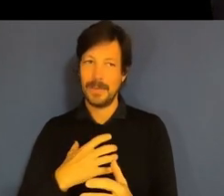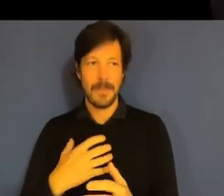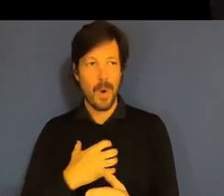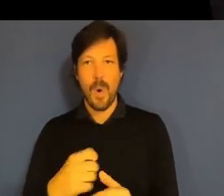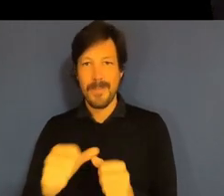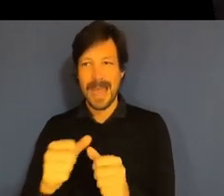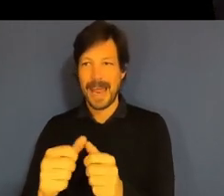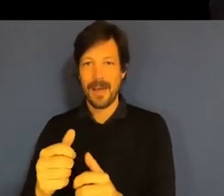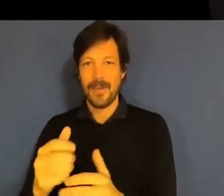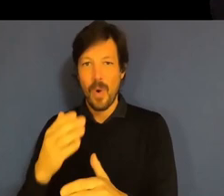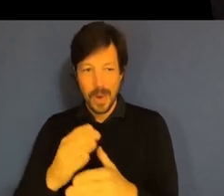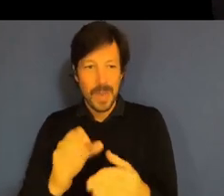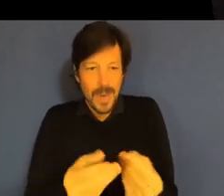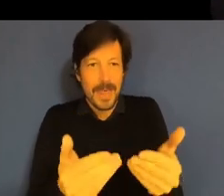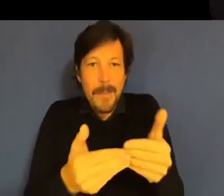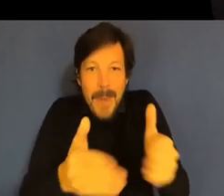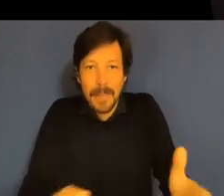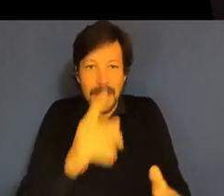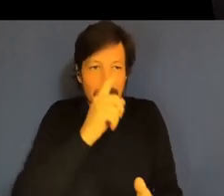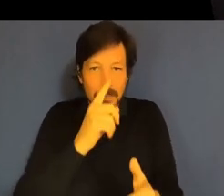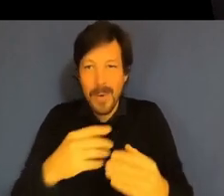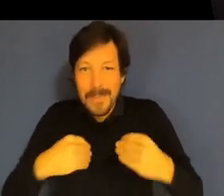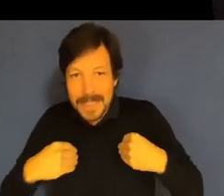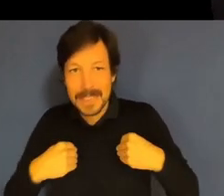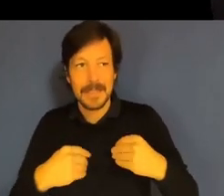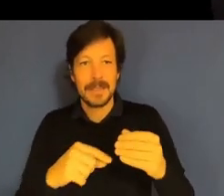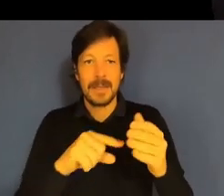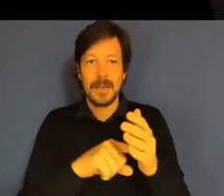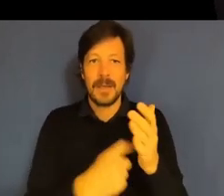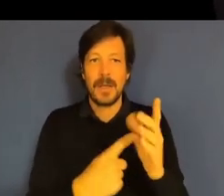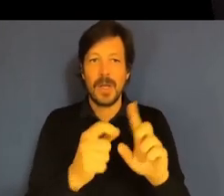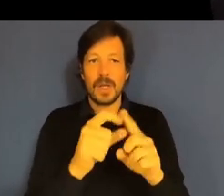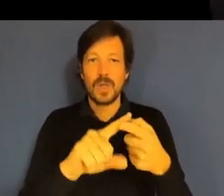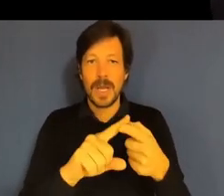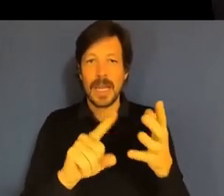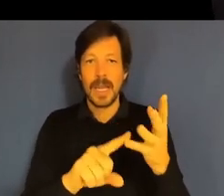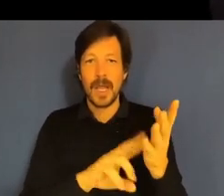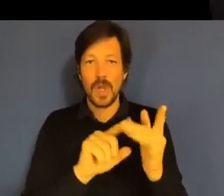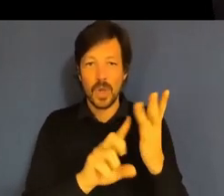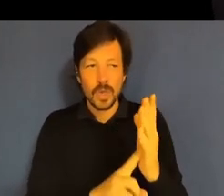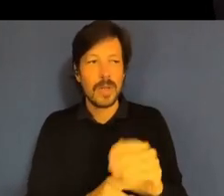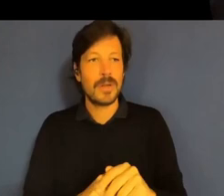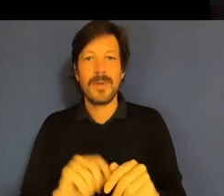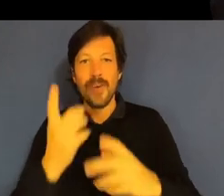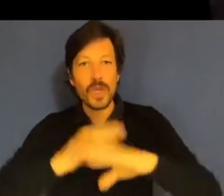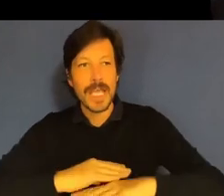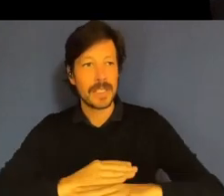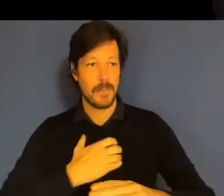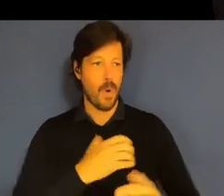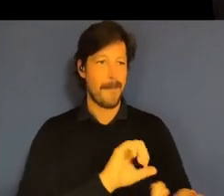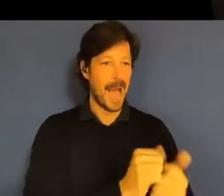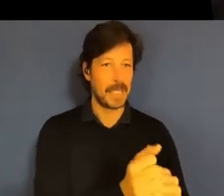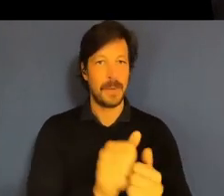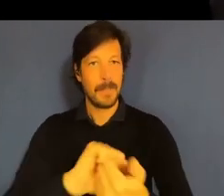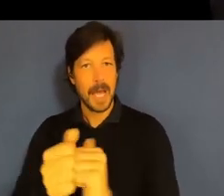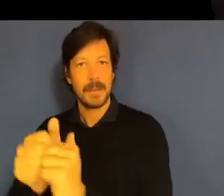with the public, working with business, working with trade unions, working with First Nations people. And what is genuine partnership, which is something we